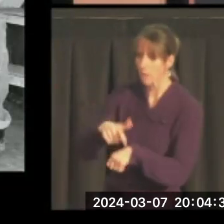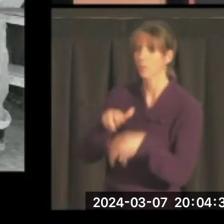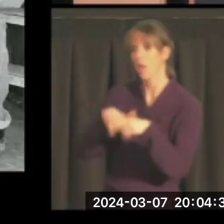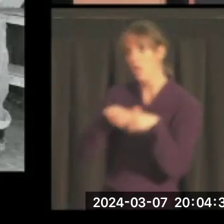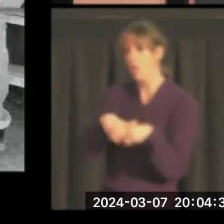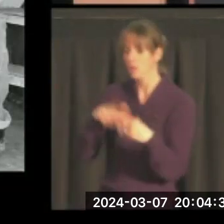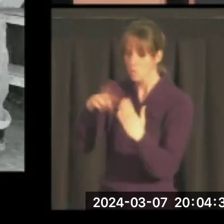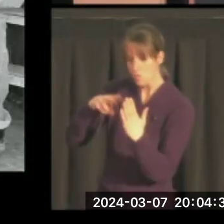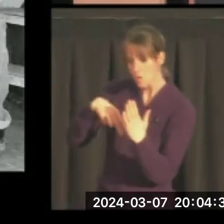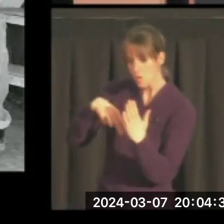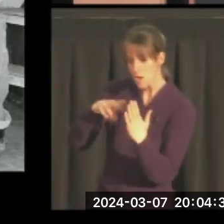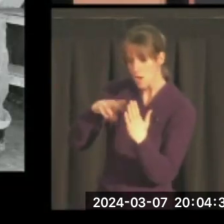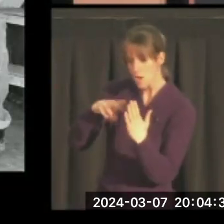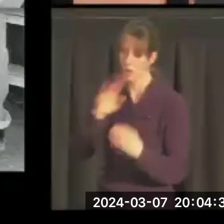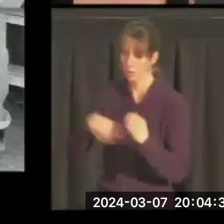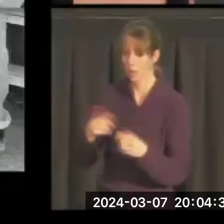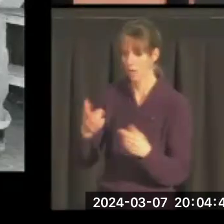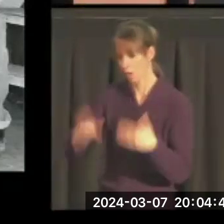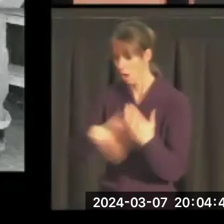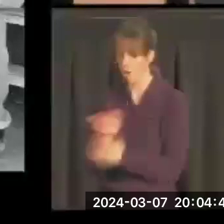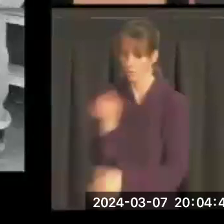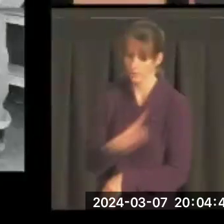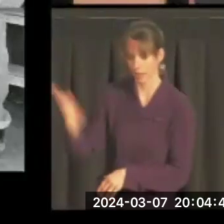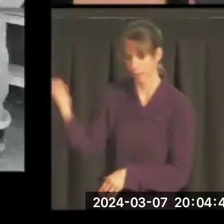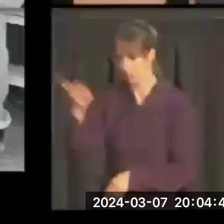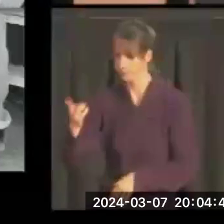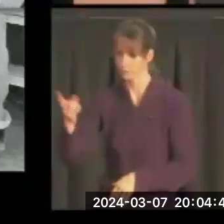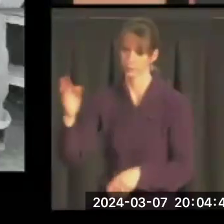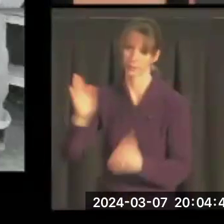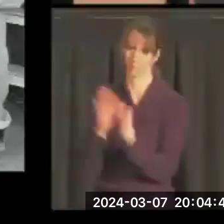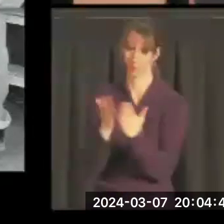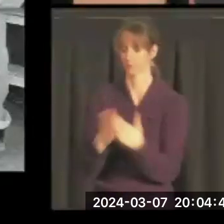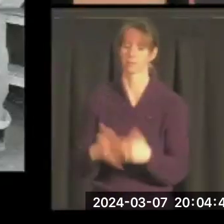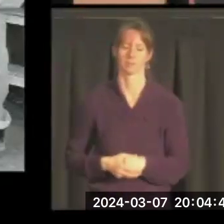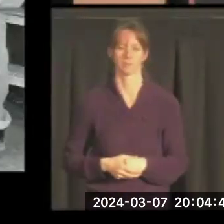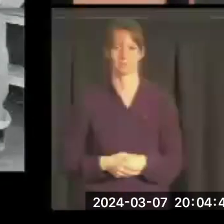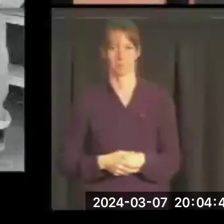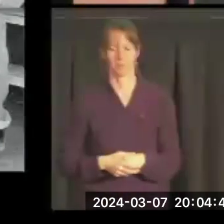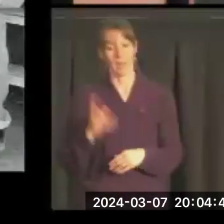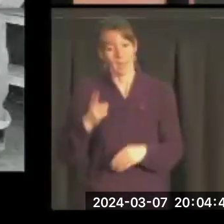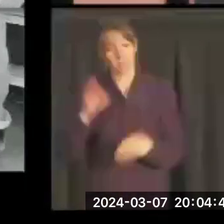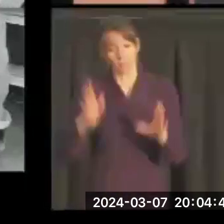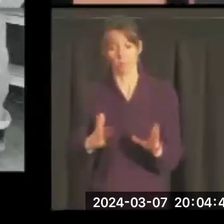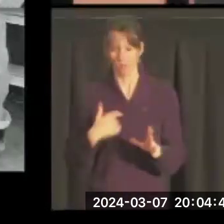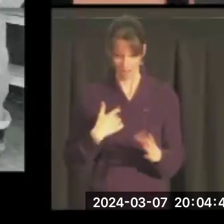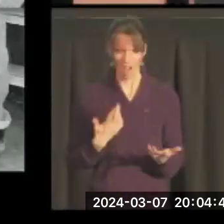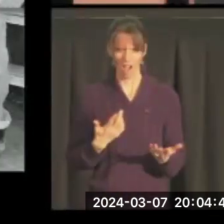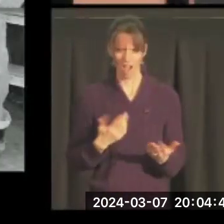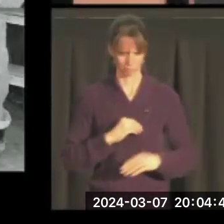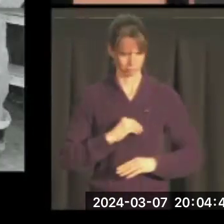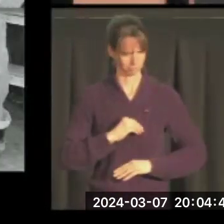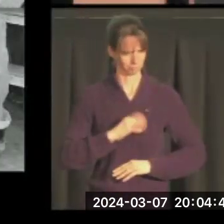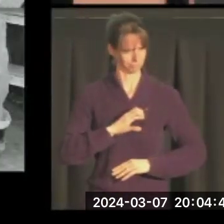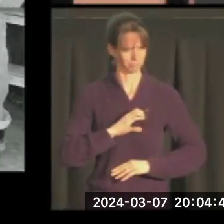around reading this desk about all these damn history books. Well, as a history professor, I take that as a badge of honor.